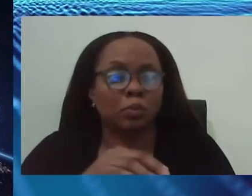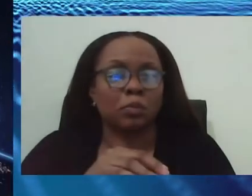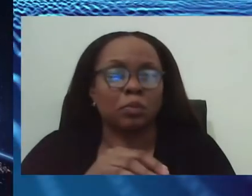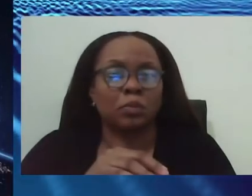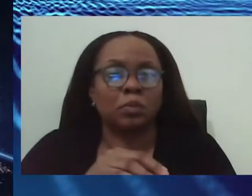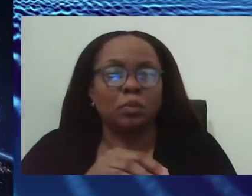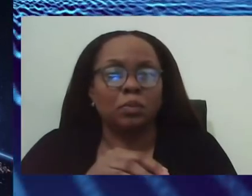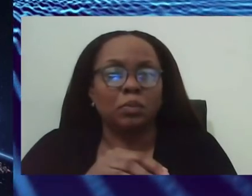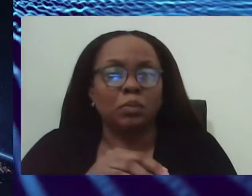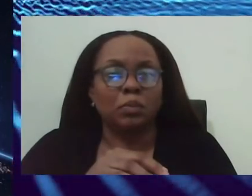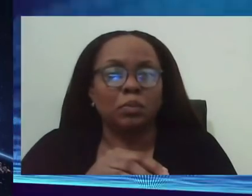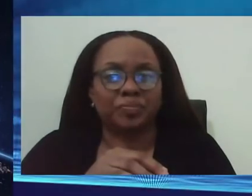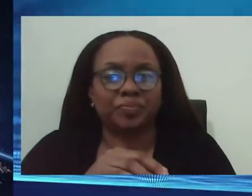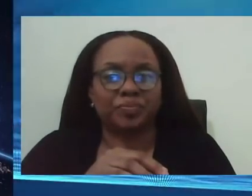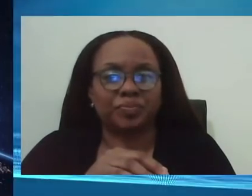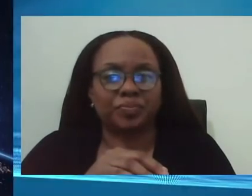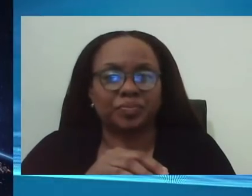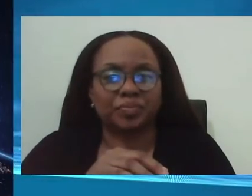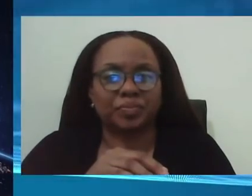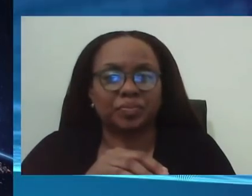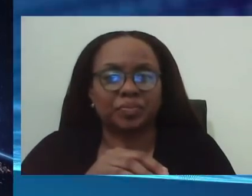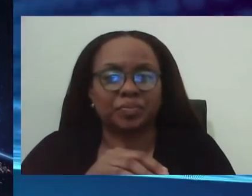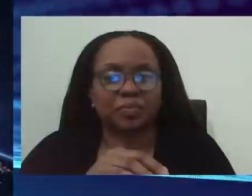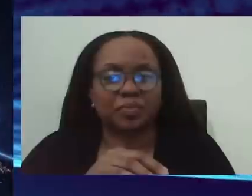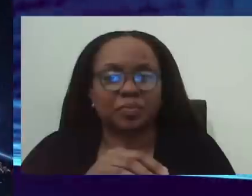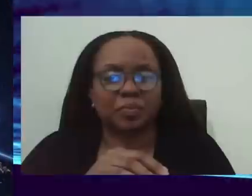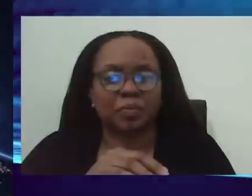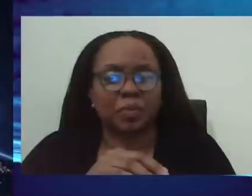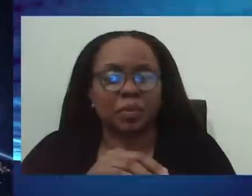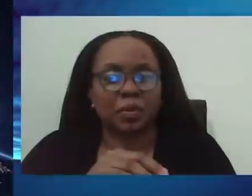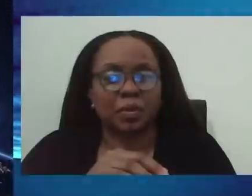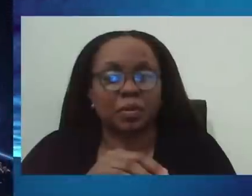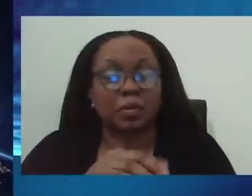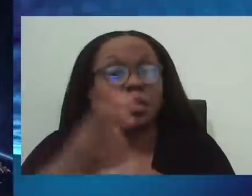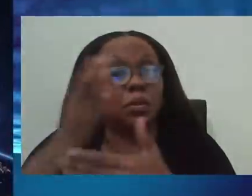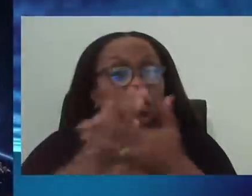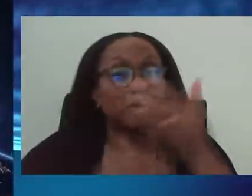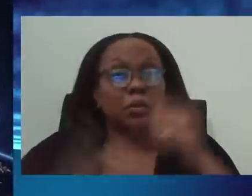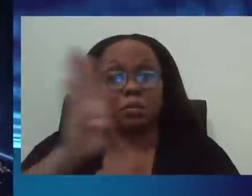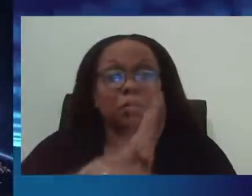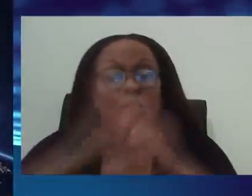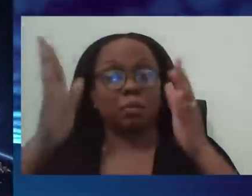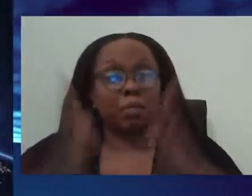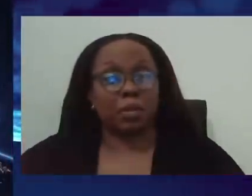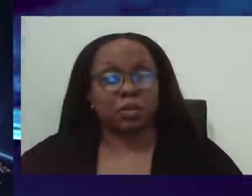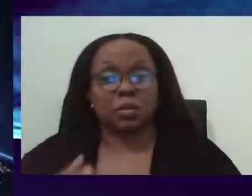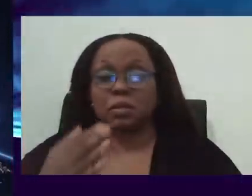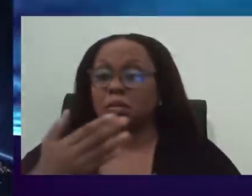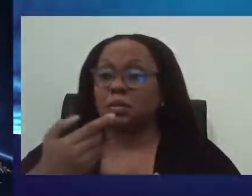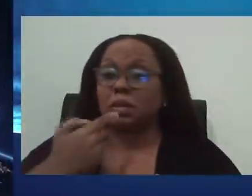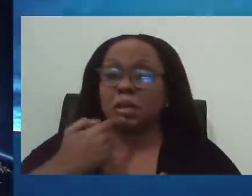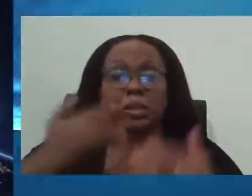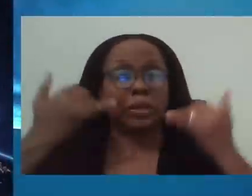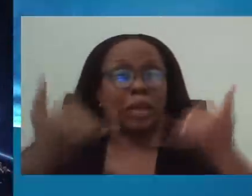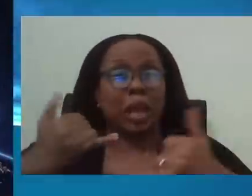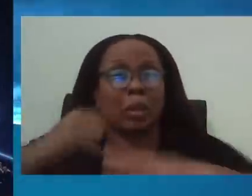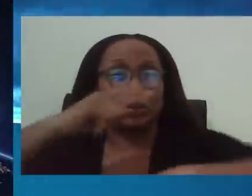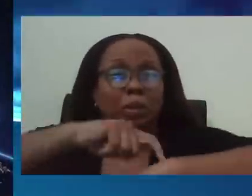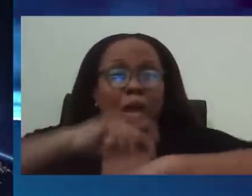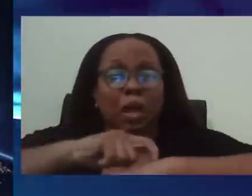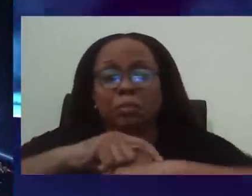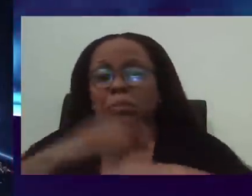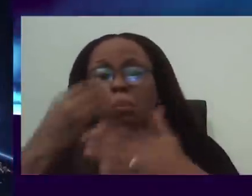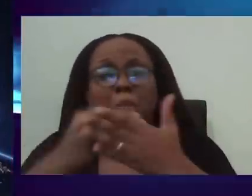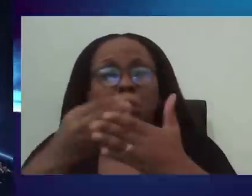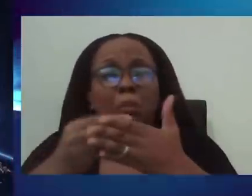finding this time quite challenging, whether psychologically challenging or financially challenging. And we want to be able to identify those persons to get them